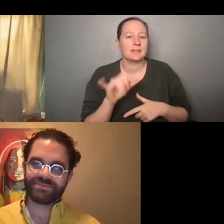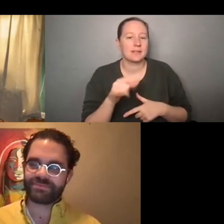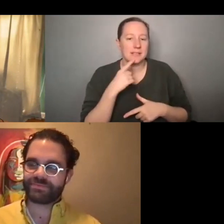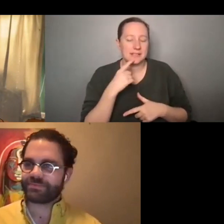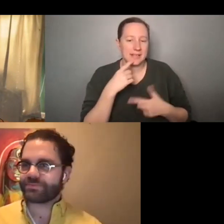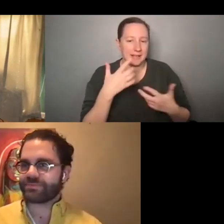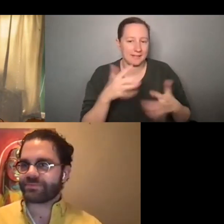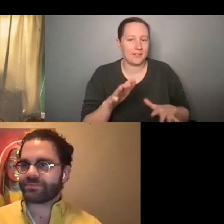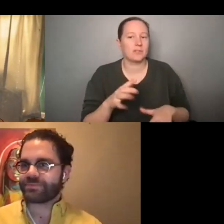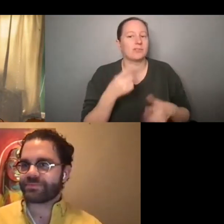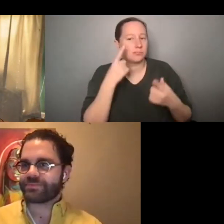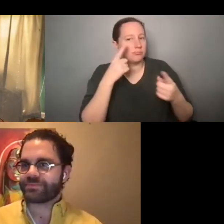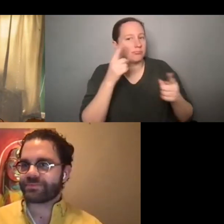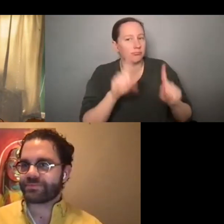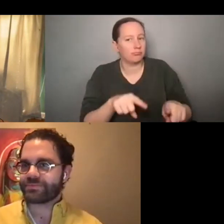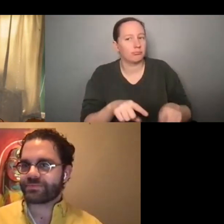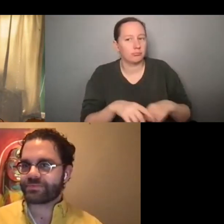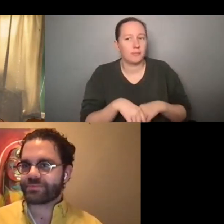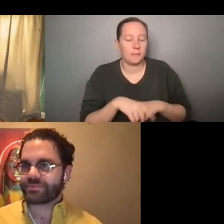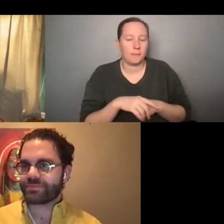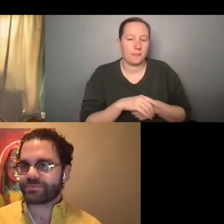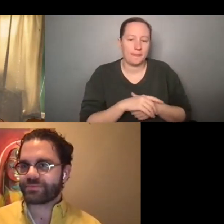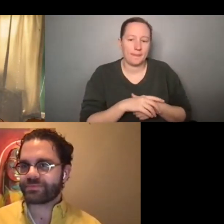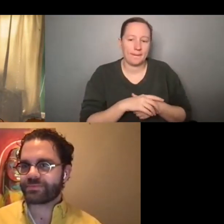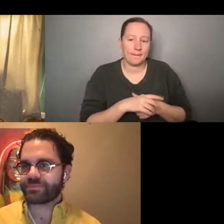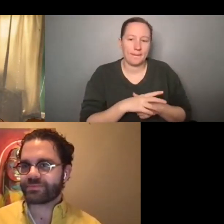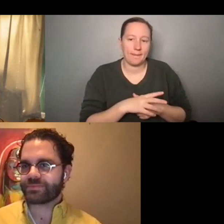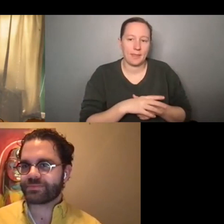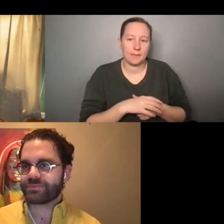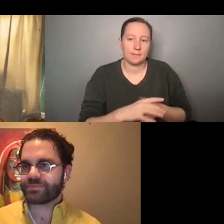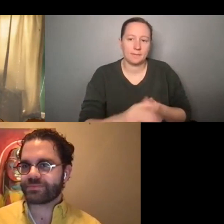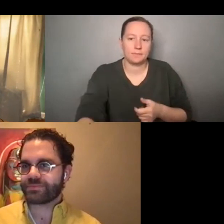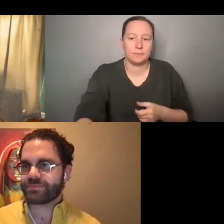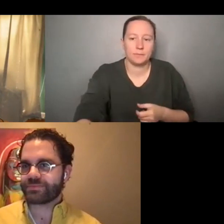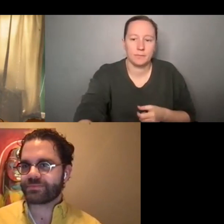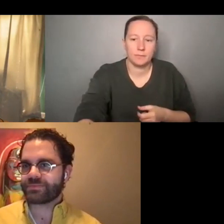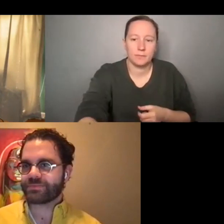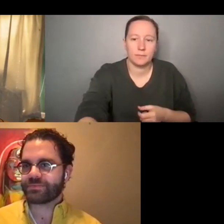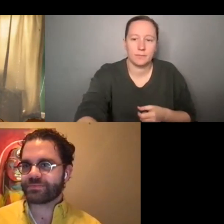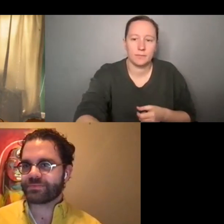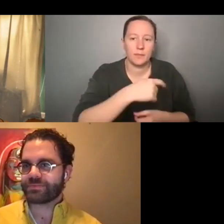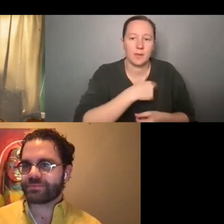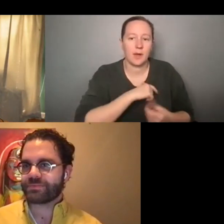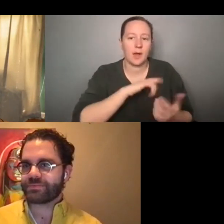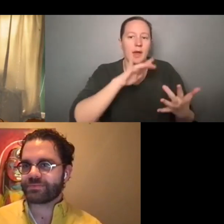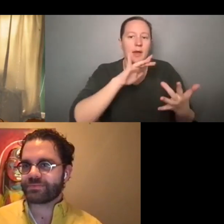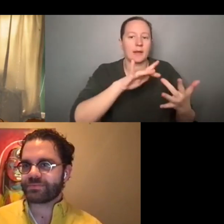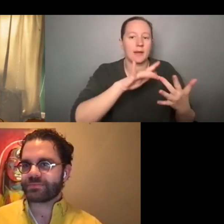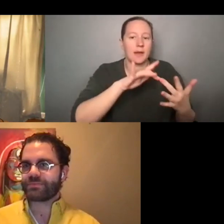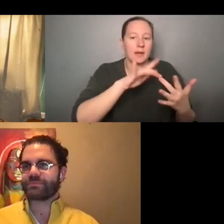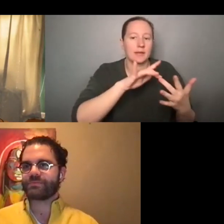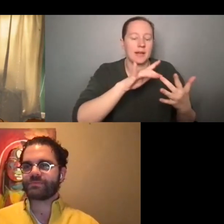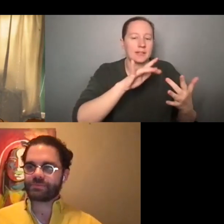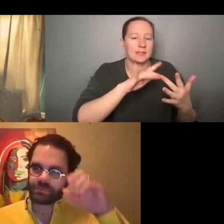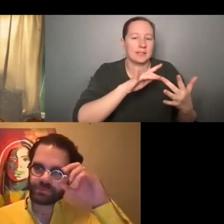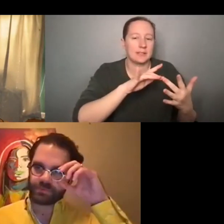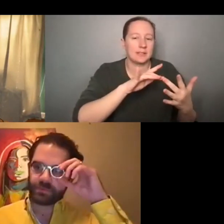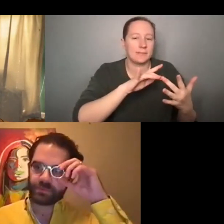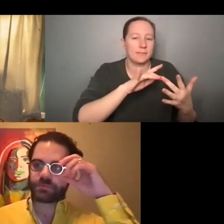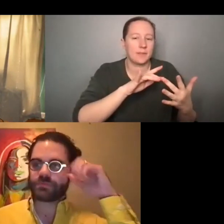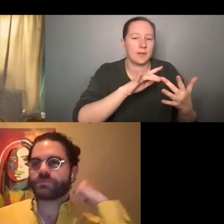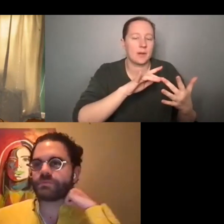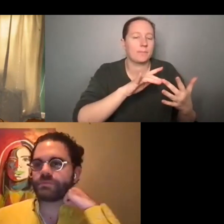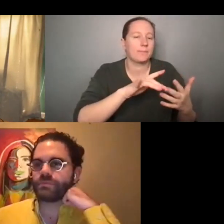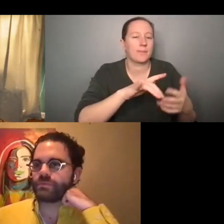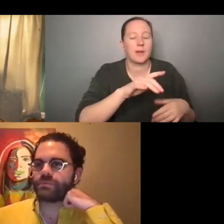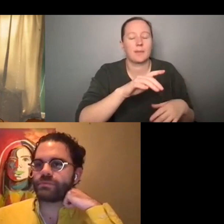I, I think trying to think of a great, um, I reached out to a, a showrunner.